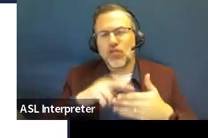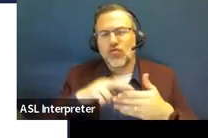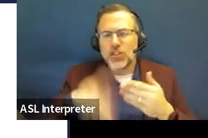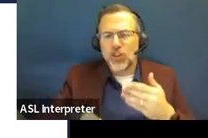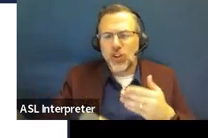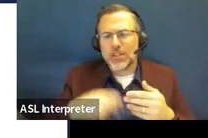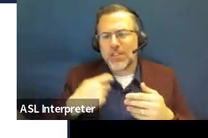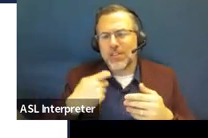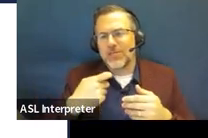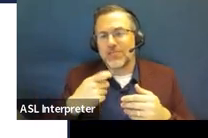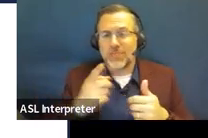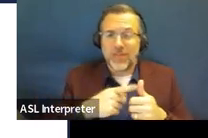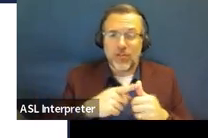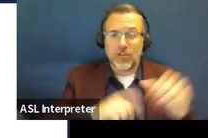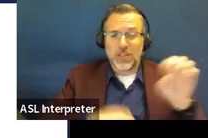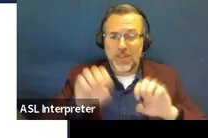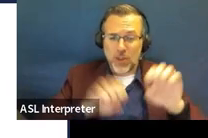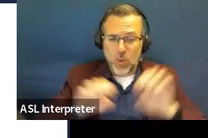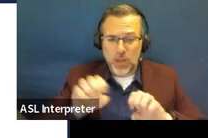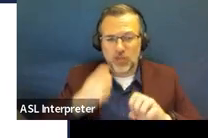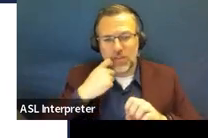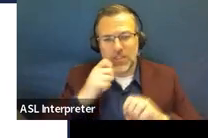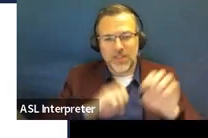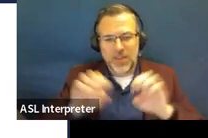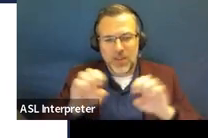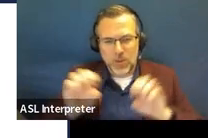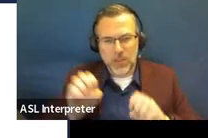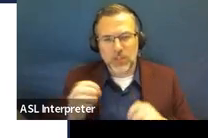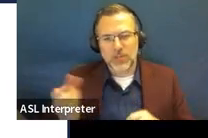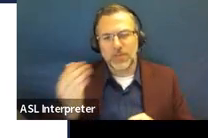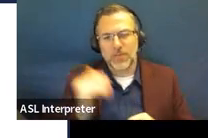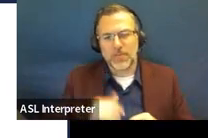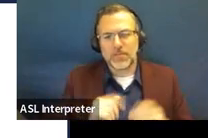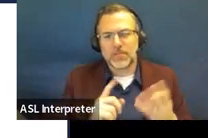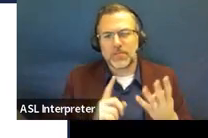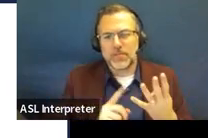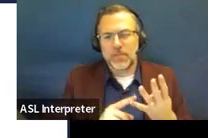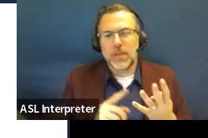and the academic, developmental, and functional needs of the child.